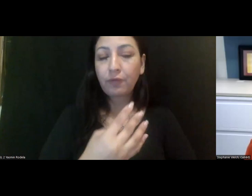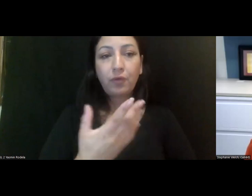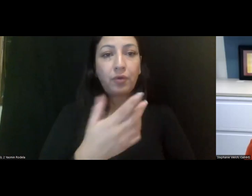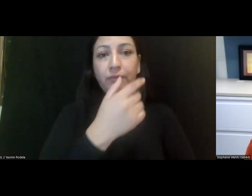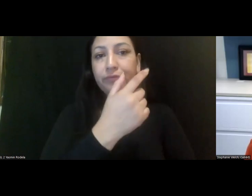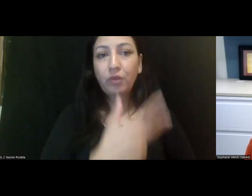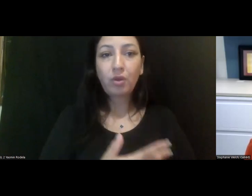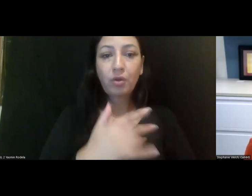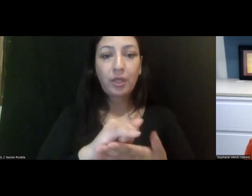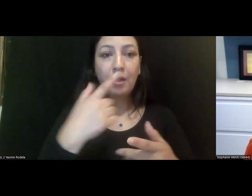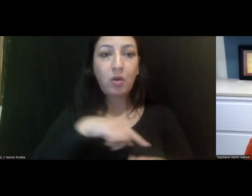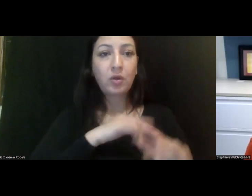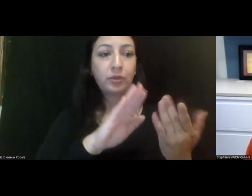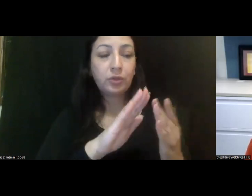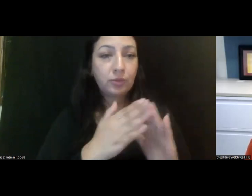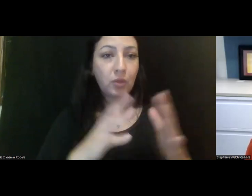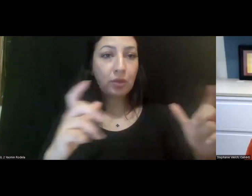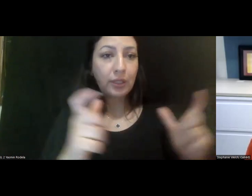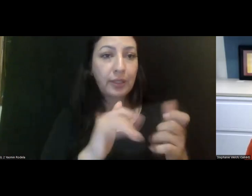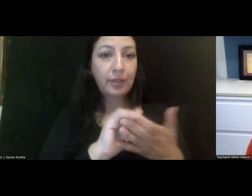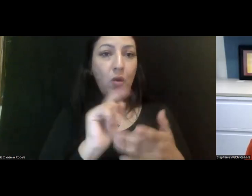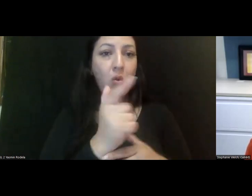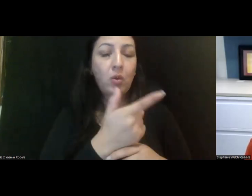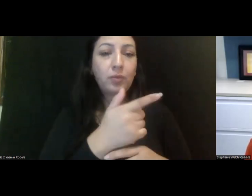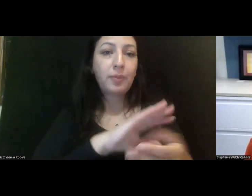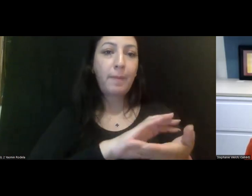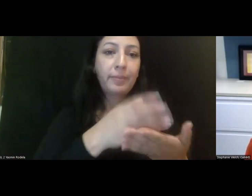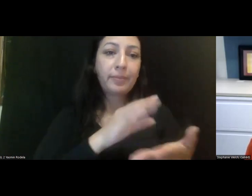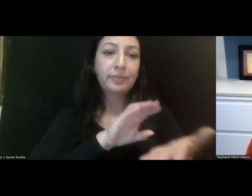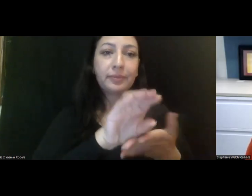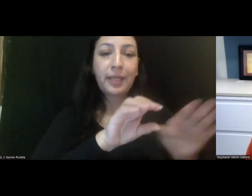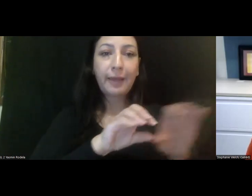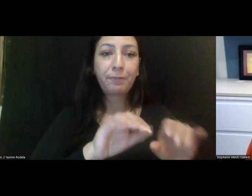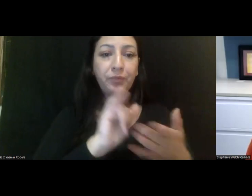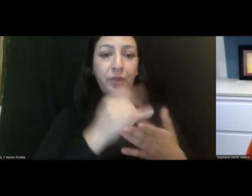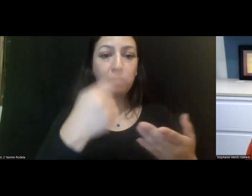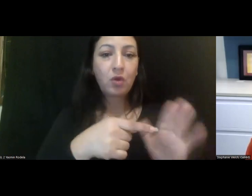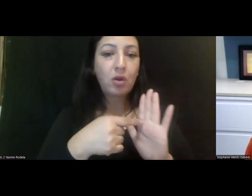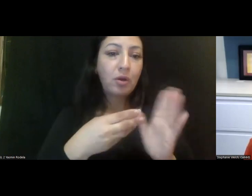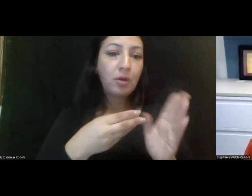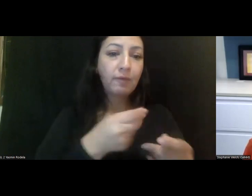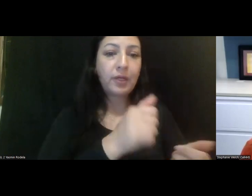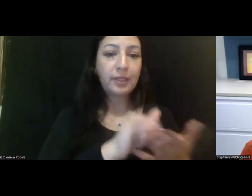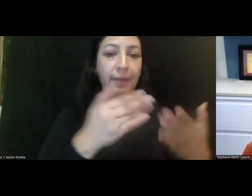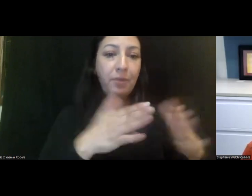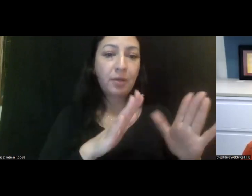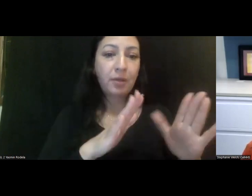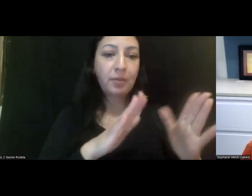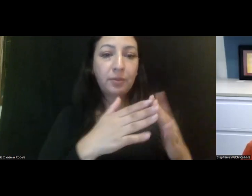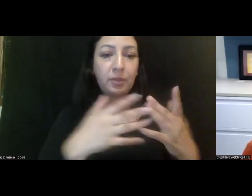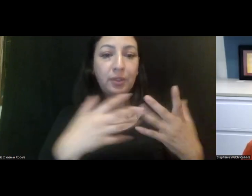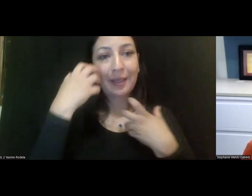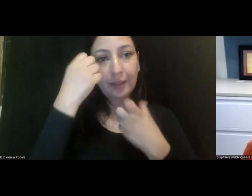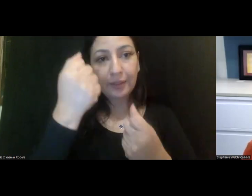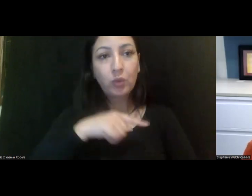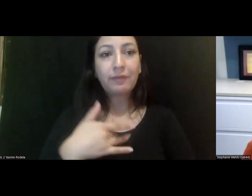of our smaller counties of their overall budget to fund the public community mental health system. And so we felt it